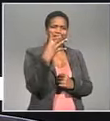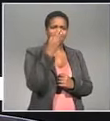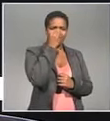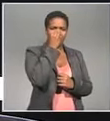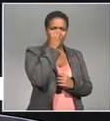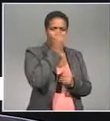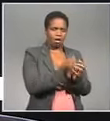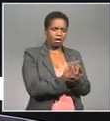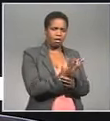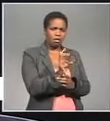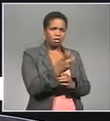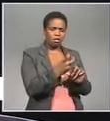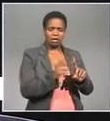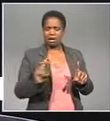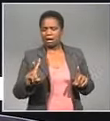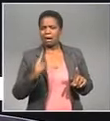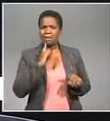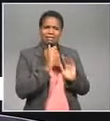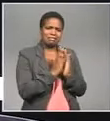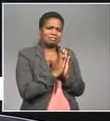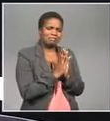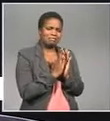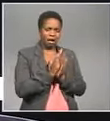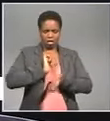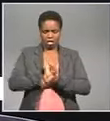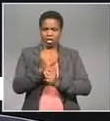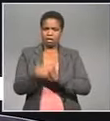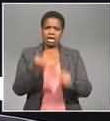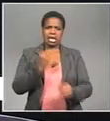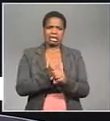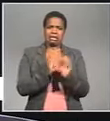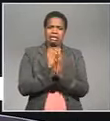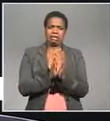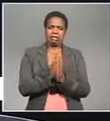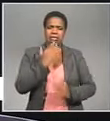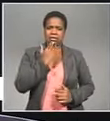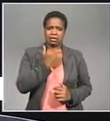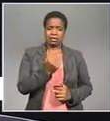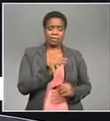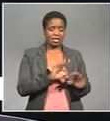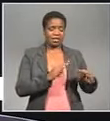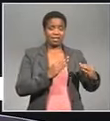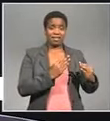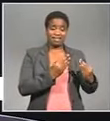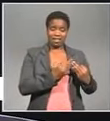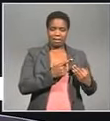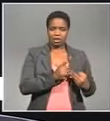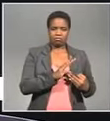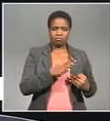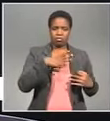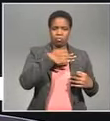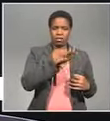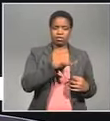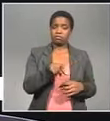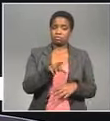sunflower are pleading for a lenient sentence today their lawyers put forward arguments in mitigation of sentence Malangela boy